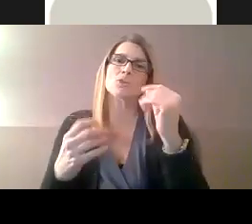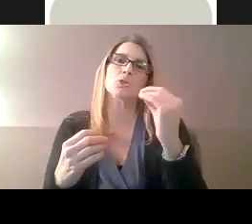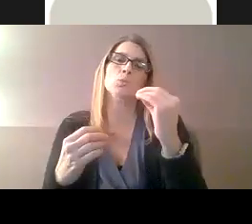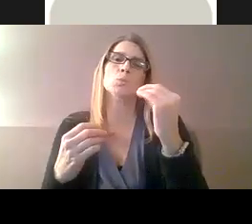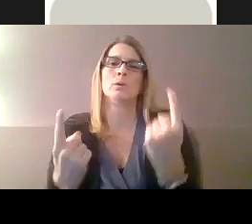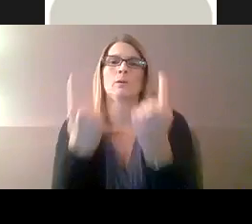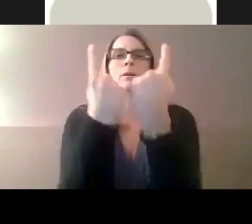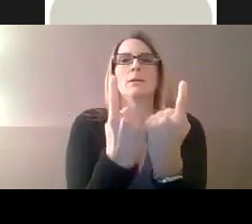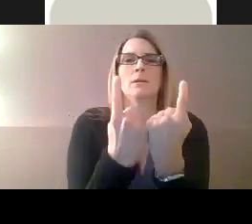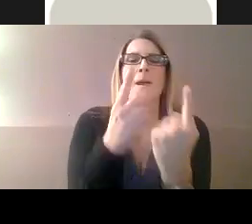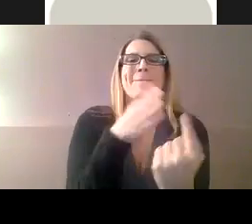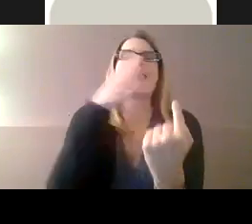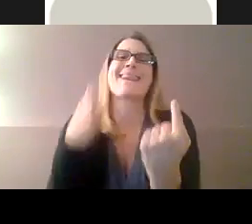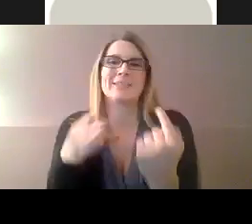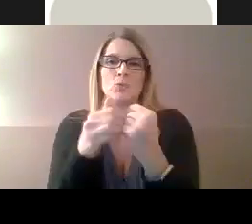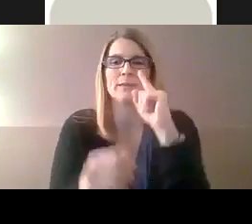sit.